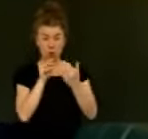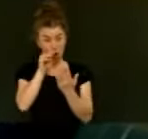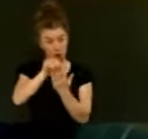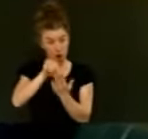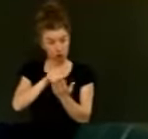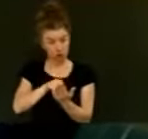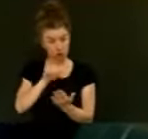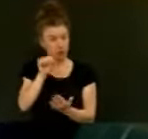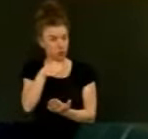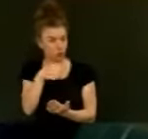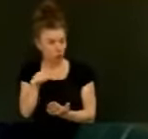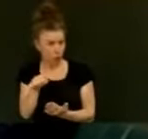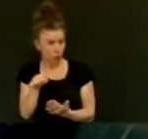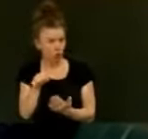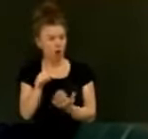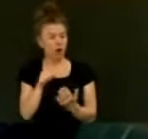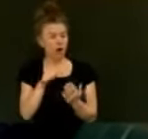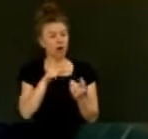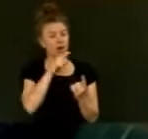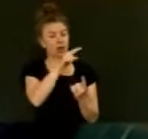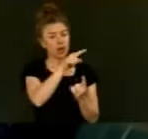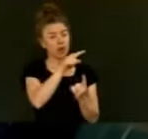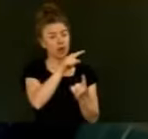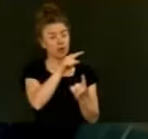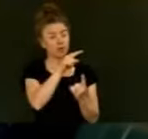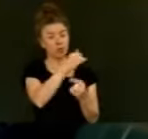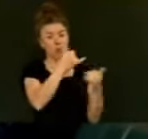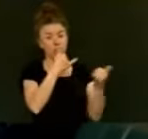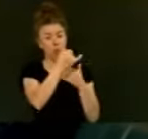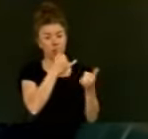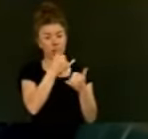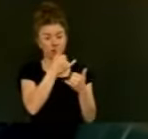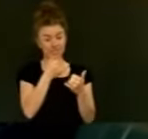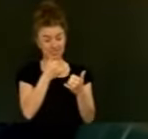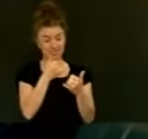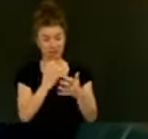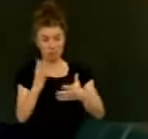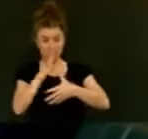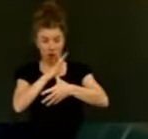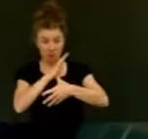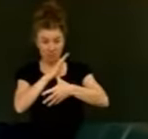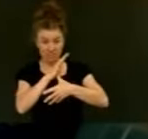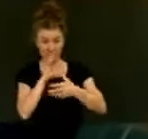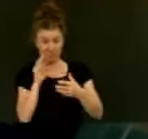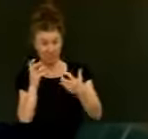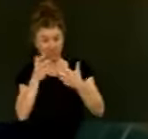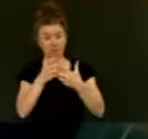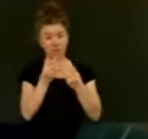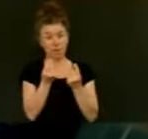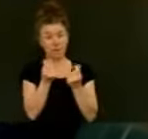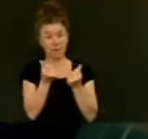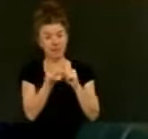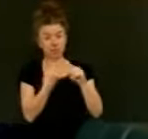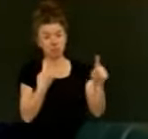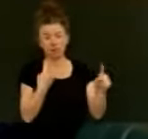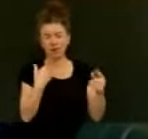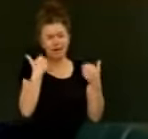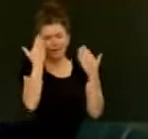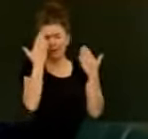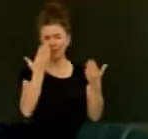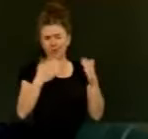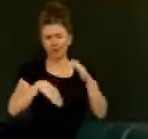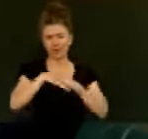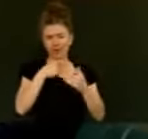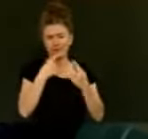whether they were matters requiring an attendance. I don't know the particular details, Mr